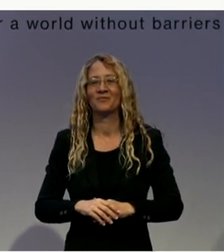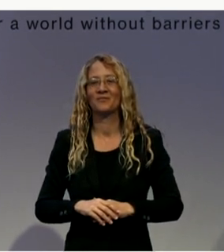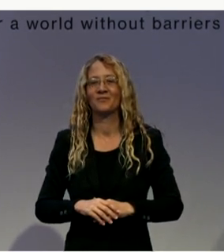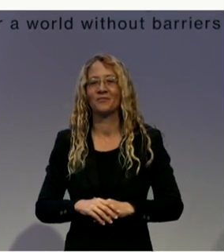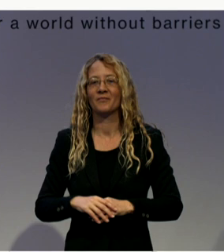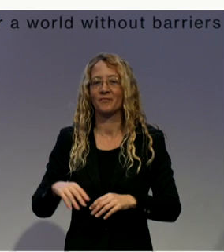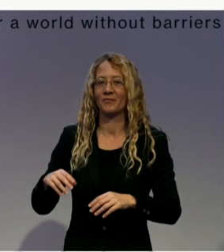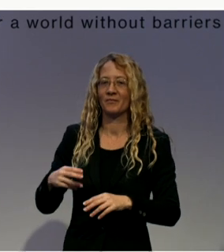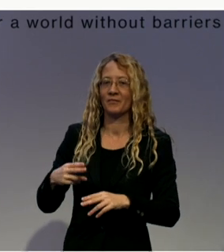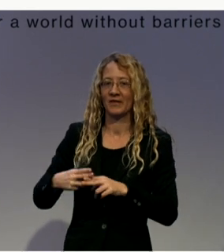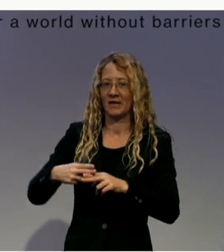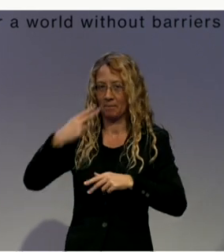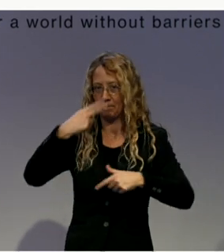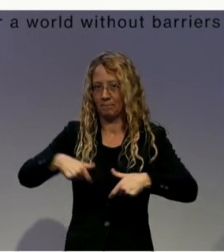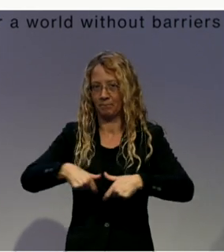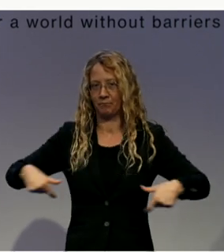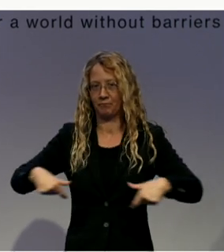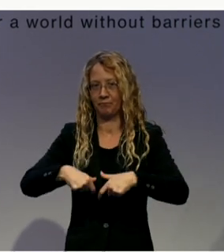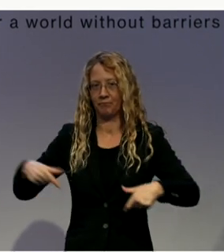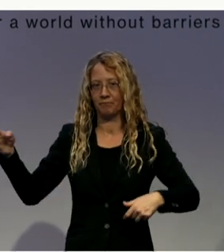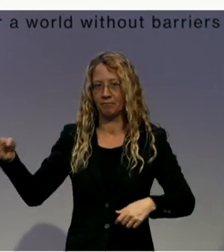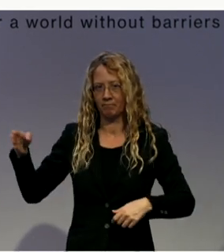will come. Claudia Werneck.